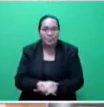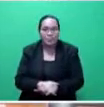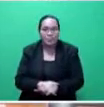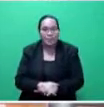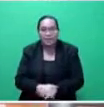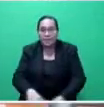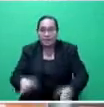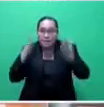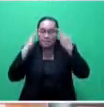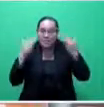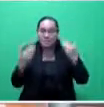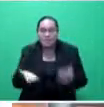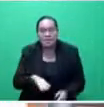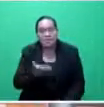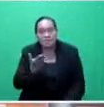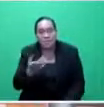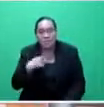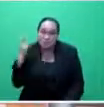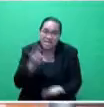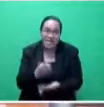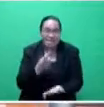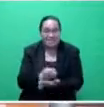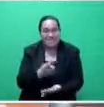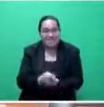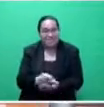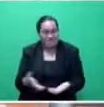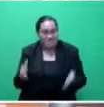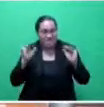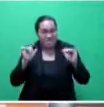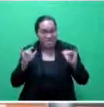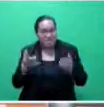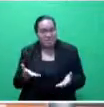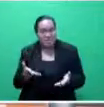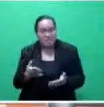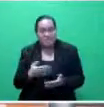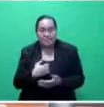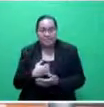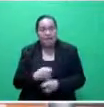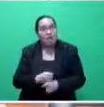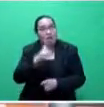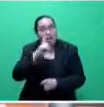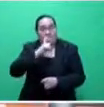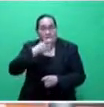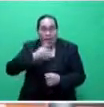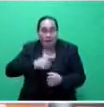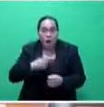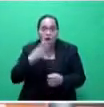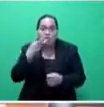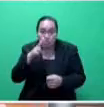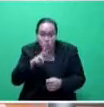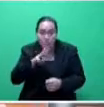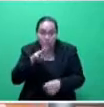Mr. Speaker, sir, so the reality of the matter is, I mean, God willing, in two, three months' time,